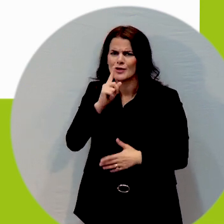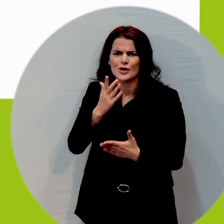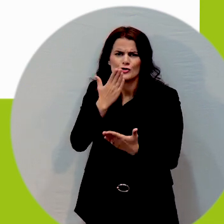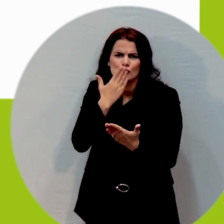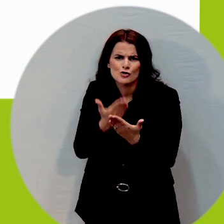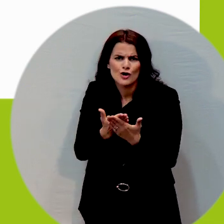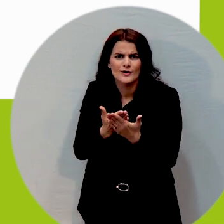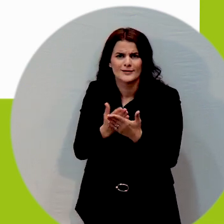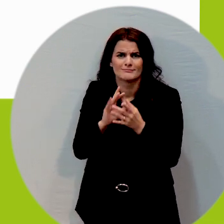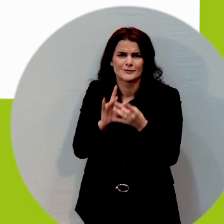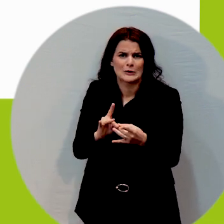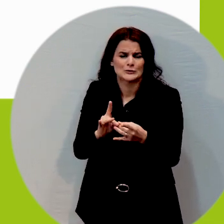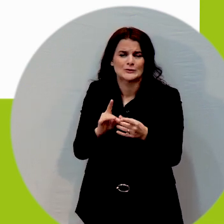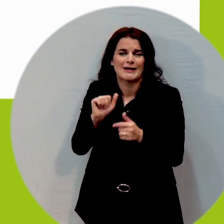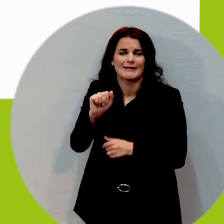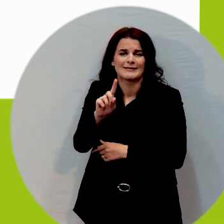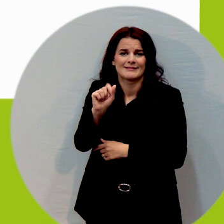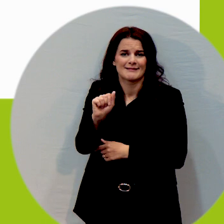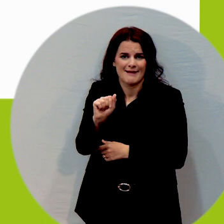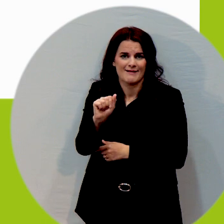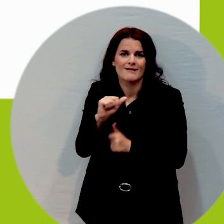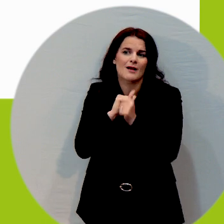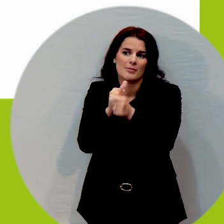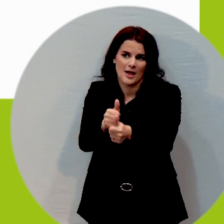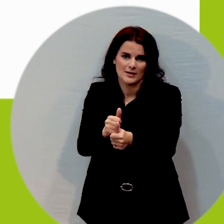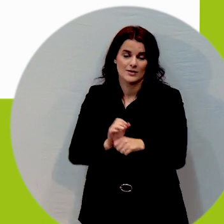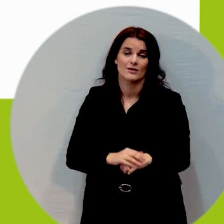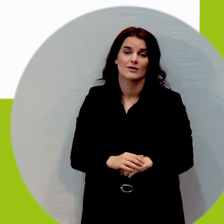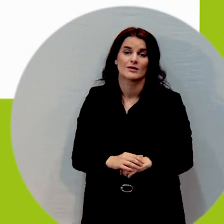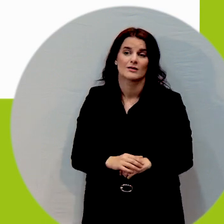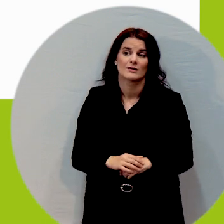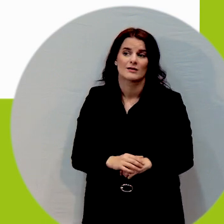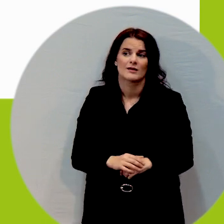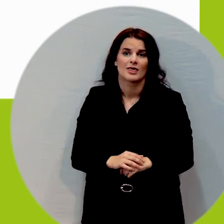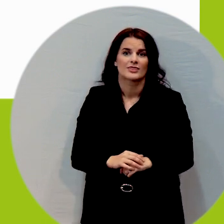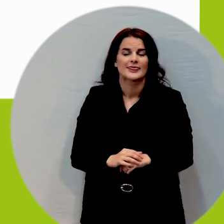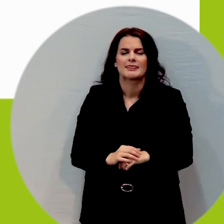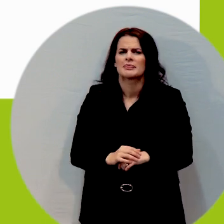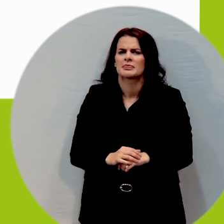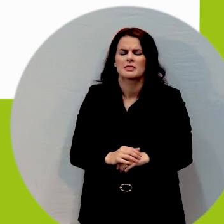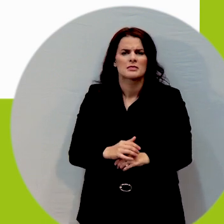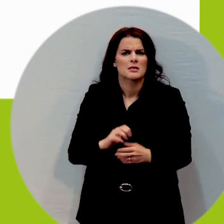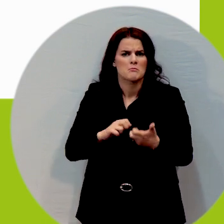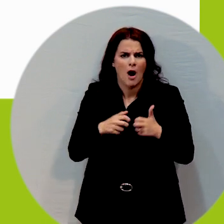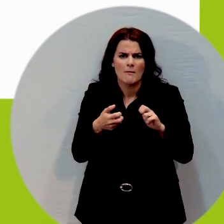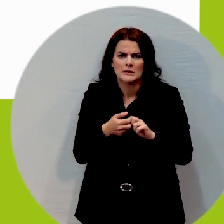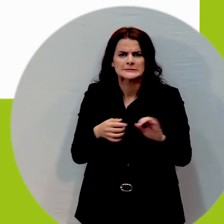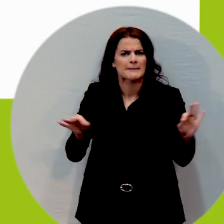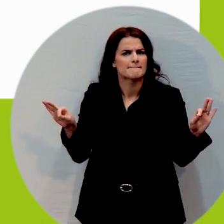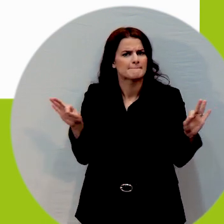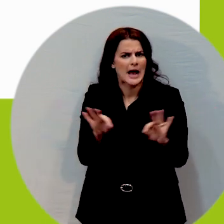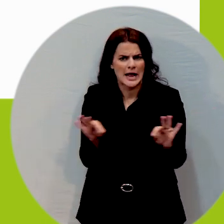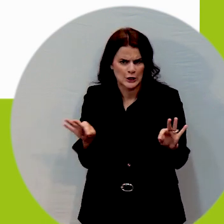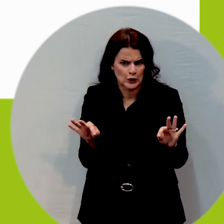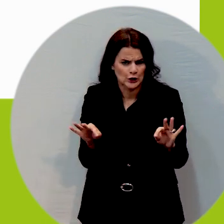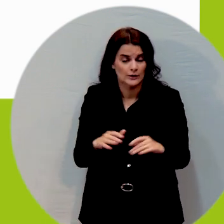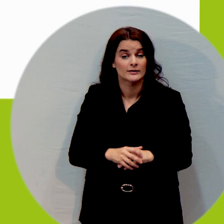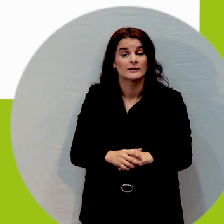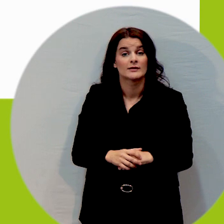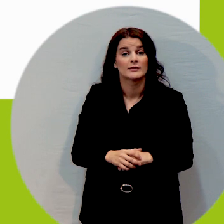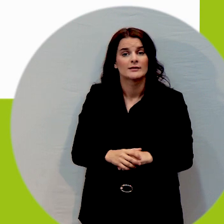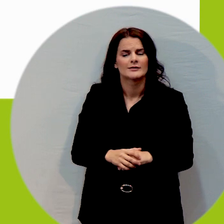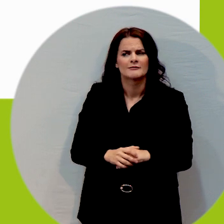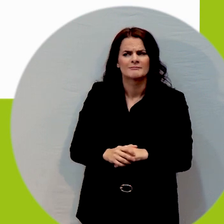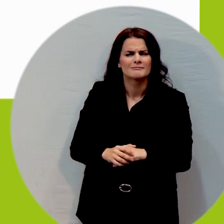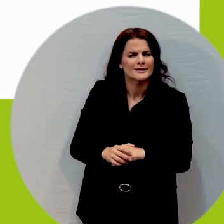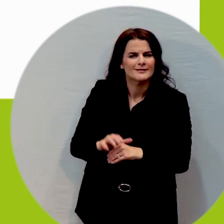compliance the shortfall was minor however the city of Ireland doesn't just